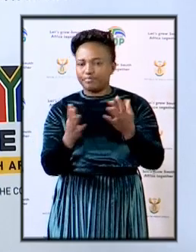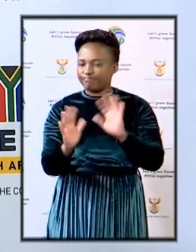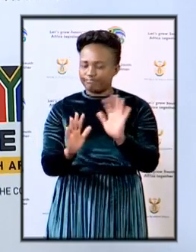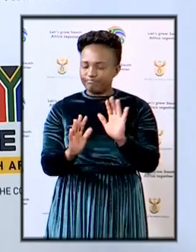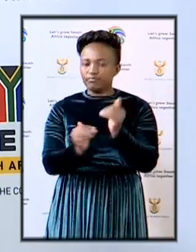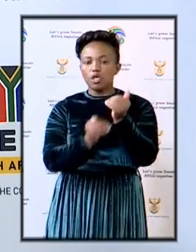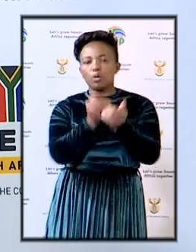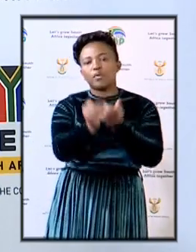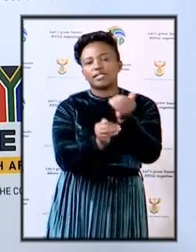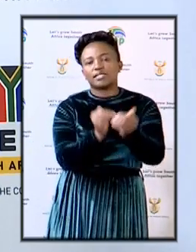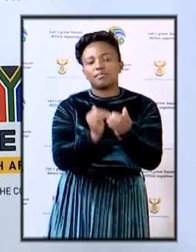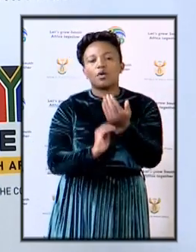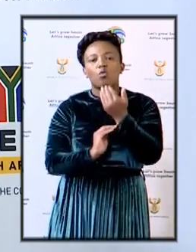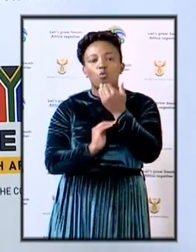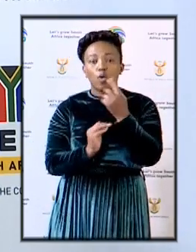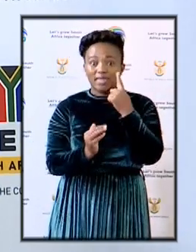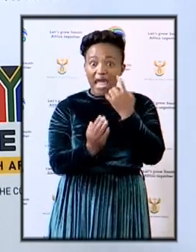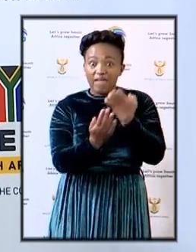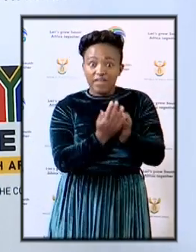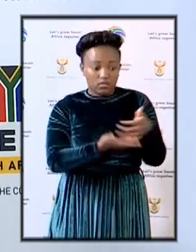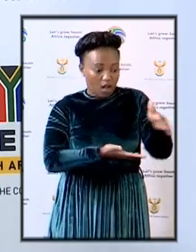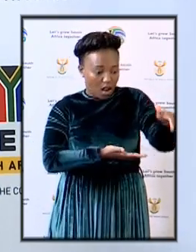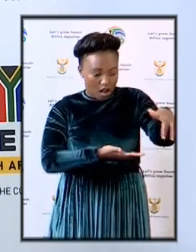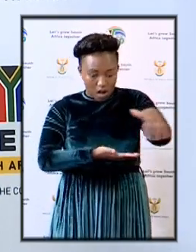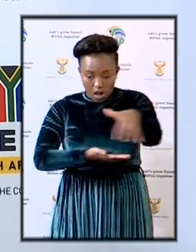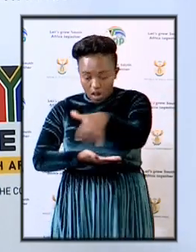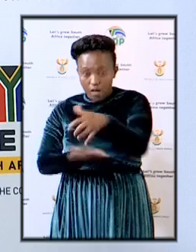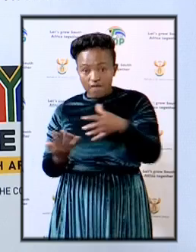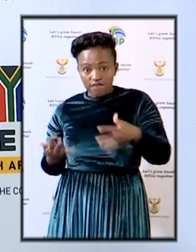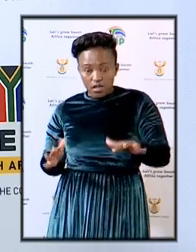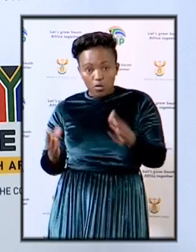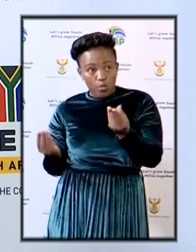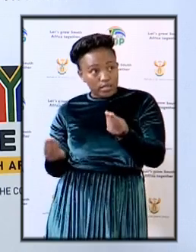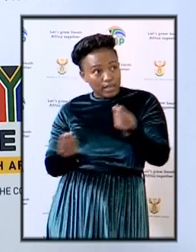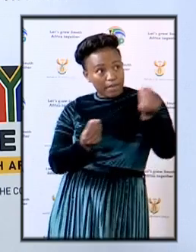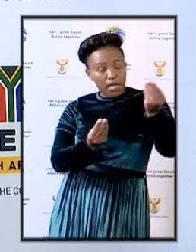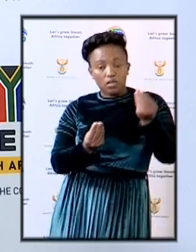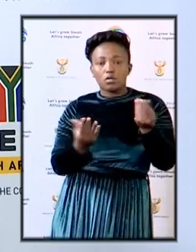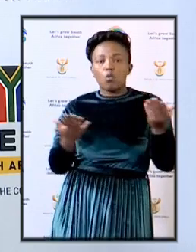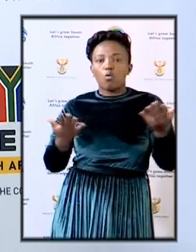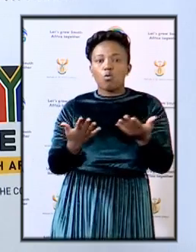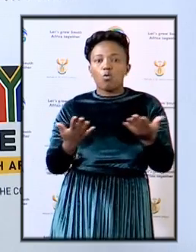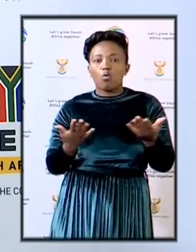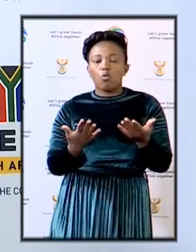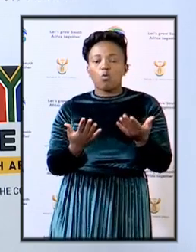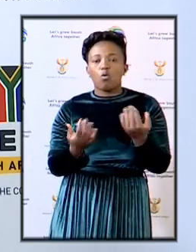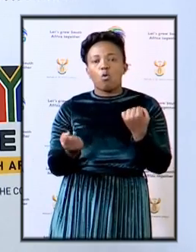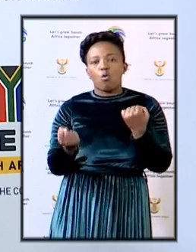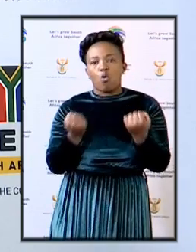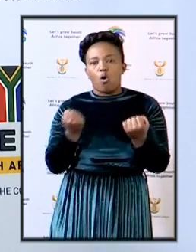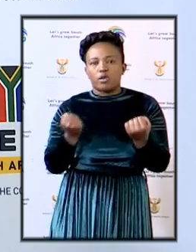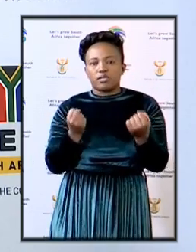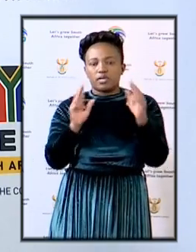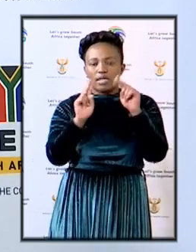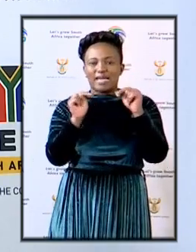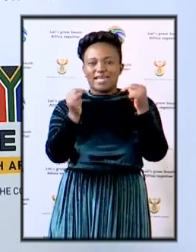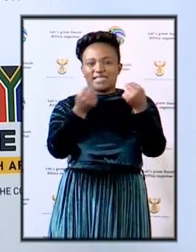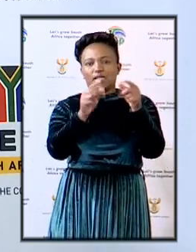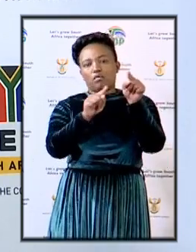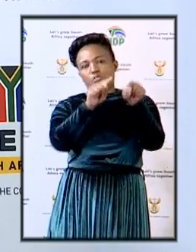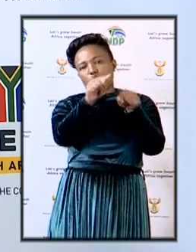that will be informed by evidence that we will submit before the national